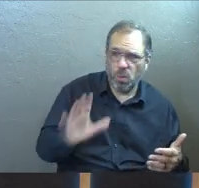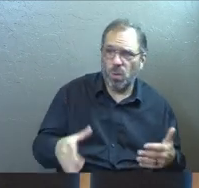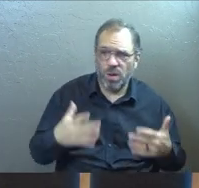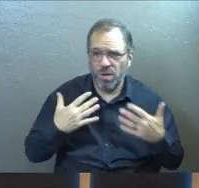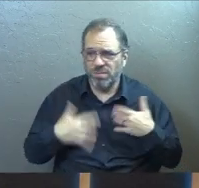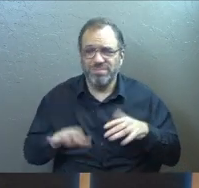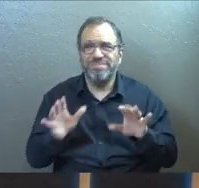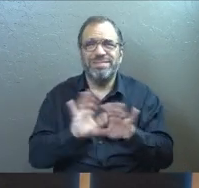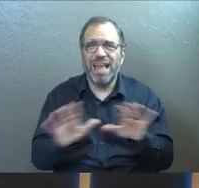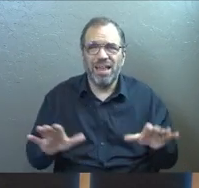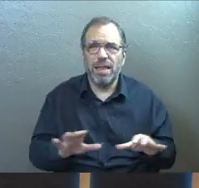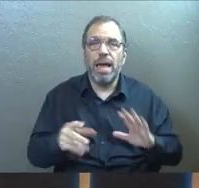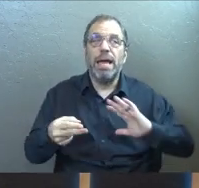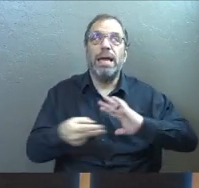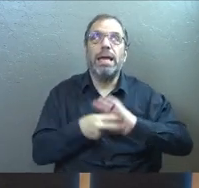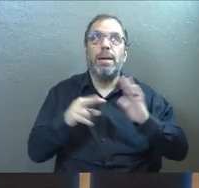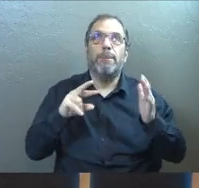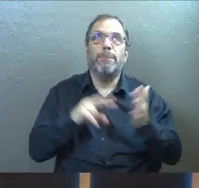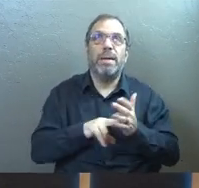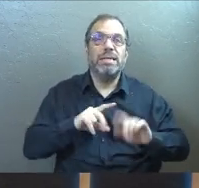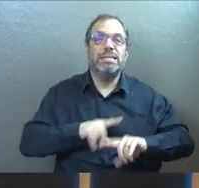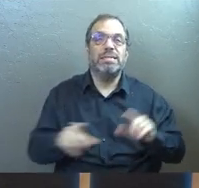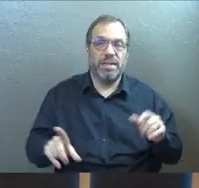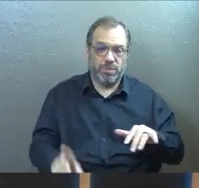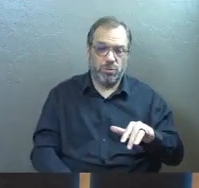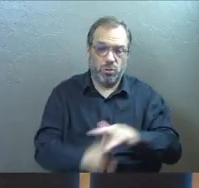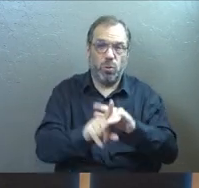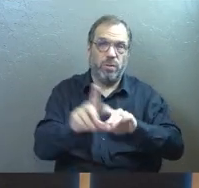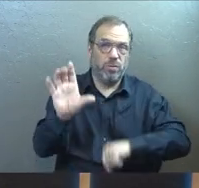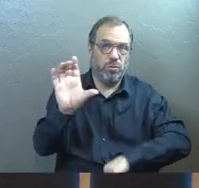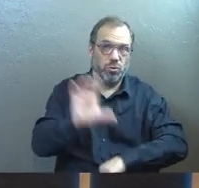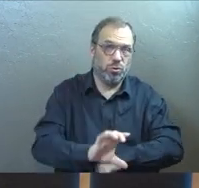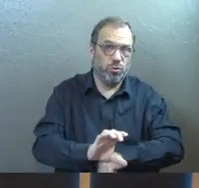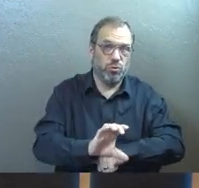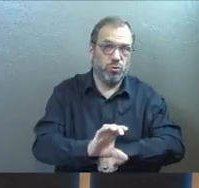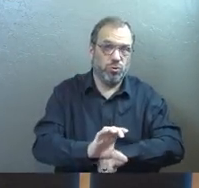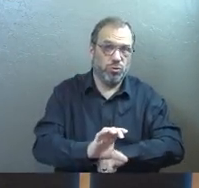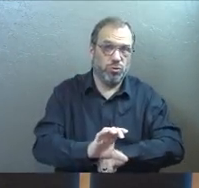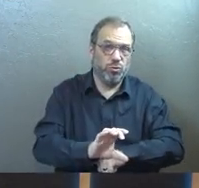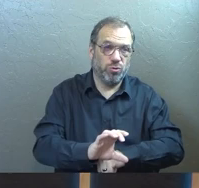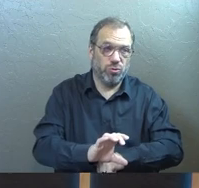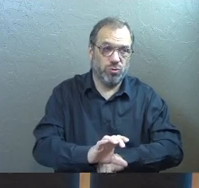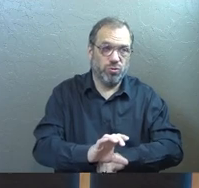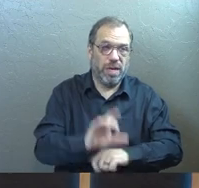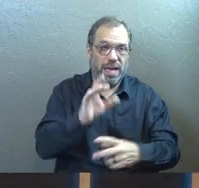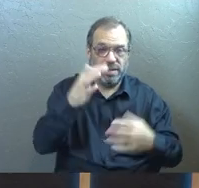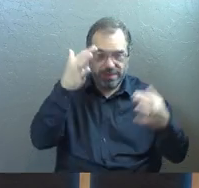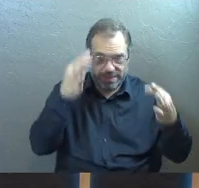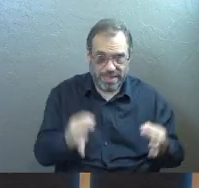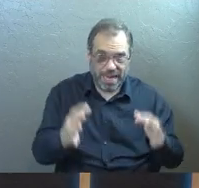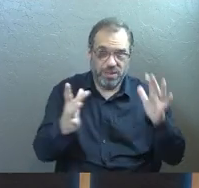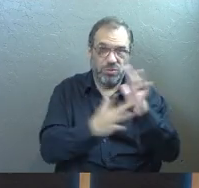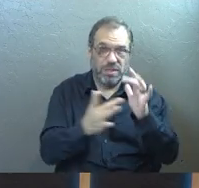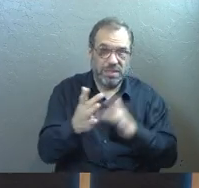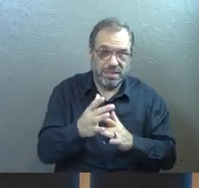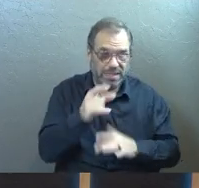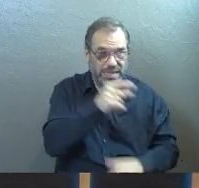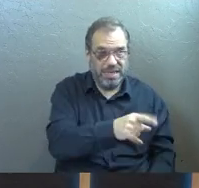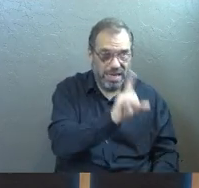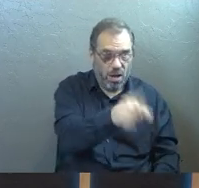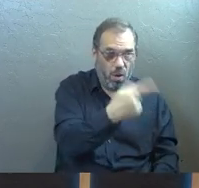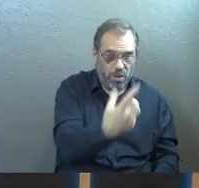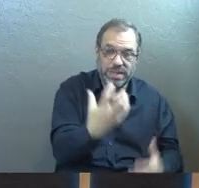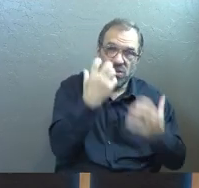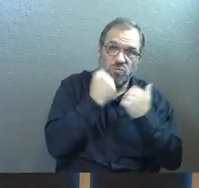playing. It meant something to come to your church and to choose Jesus. He had to be your